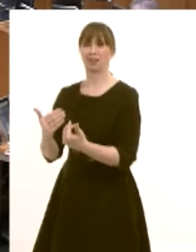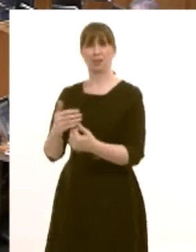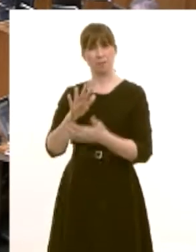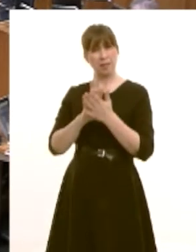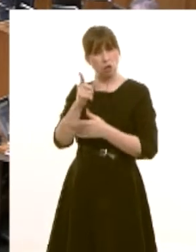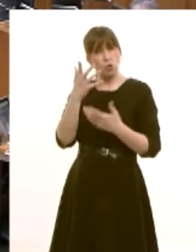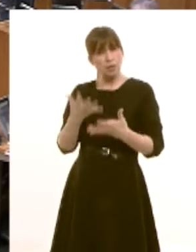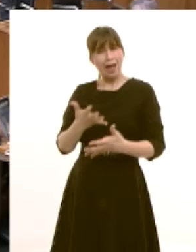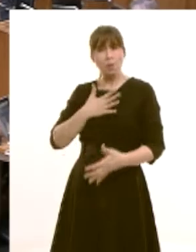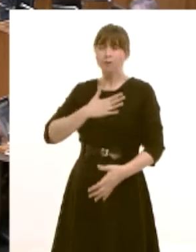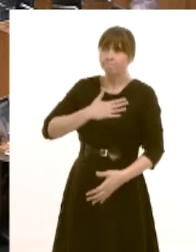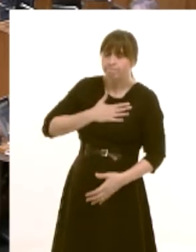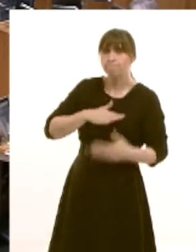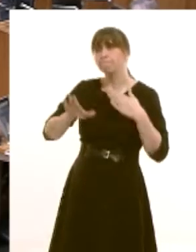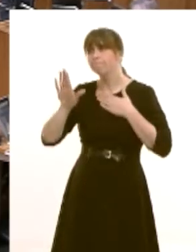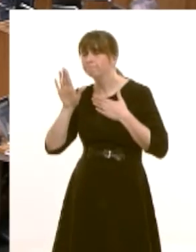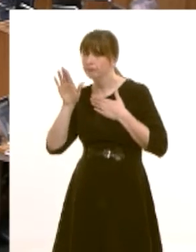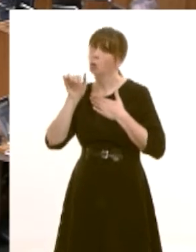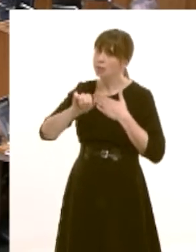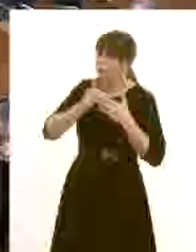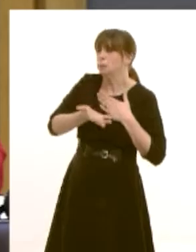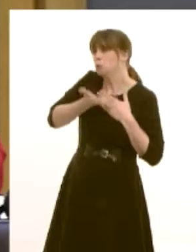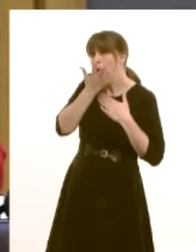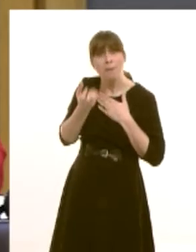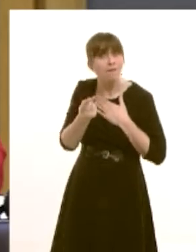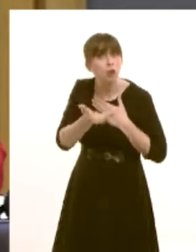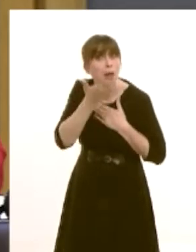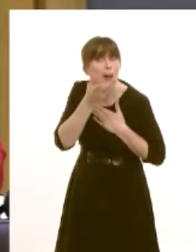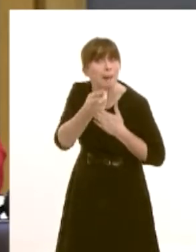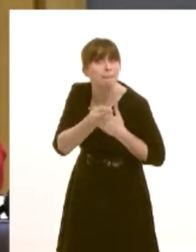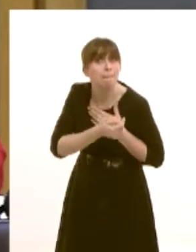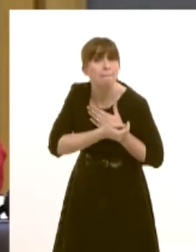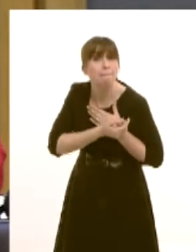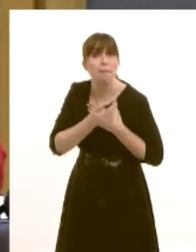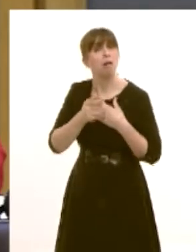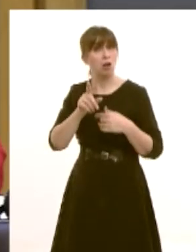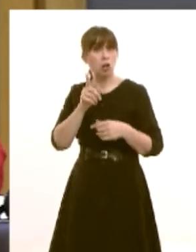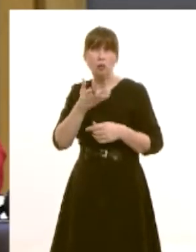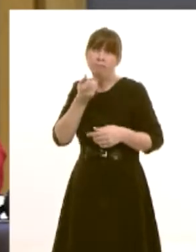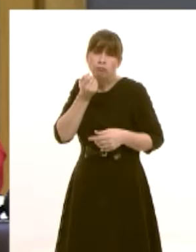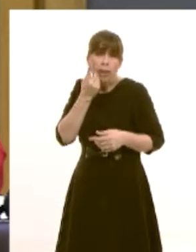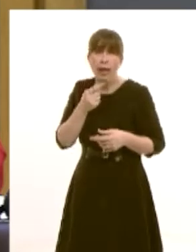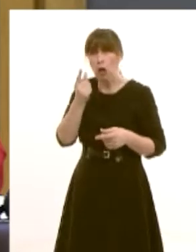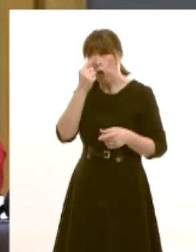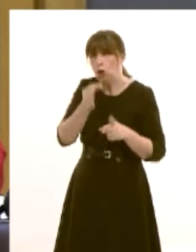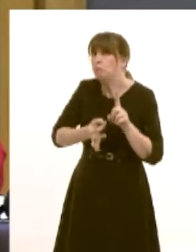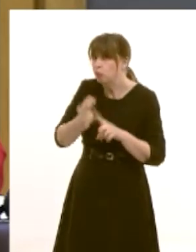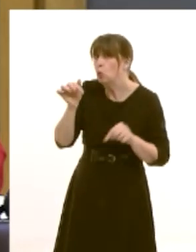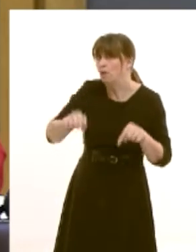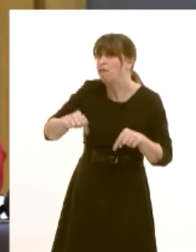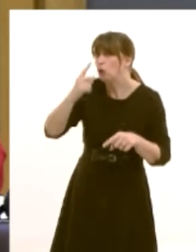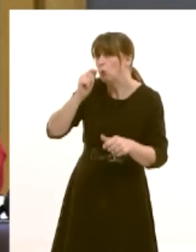humility and admit that this isn't as good as it gets for our country and will you now accept